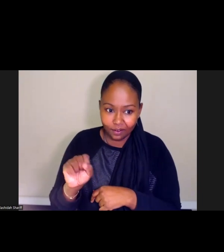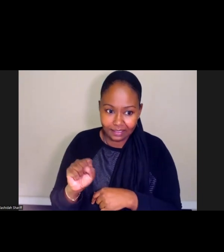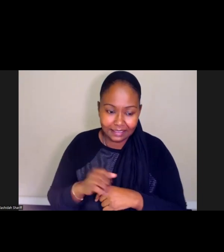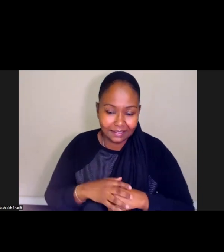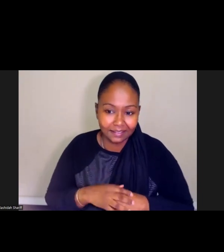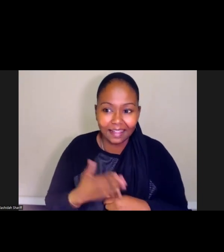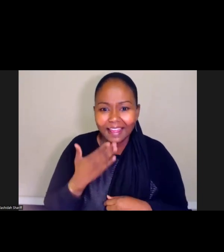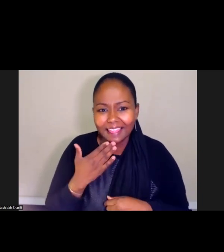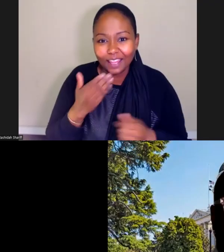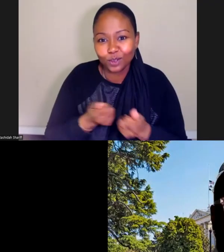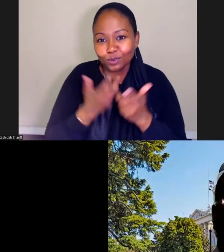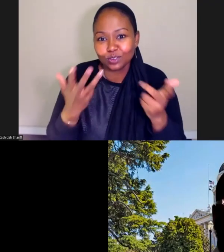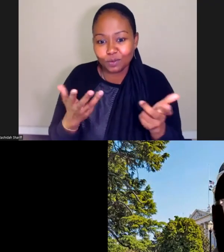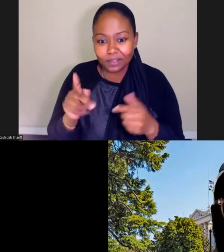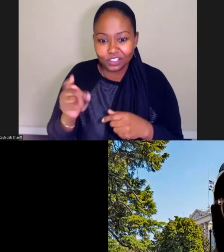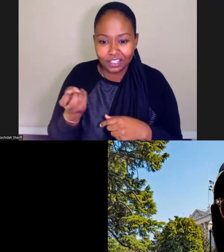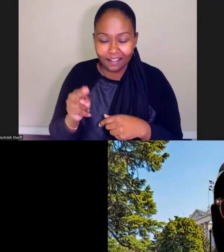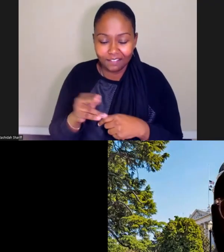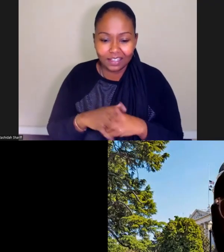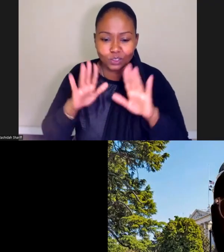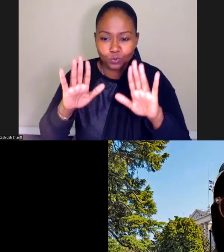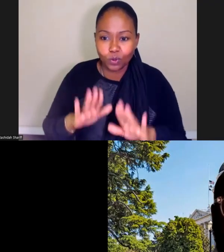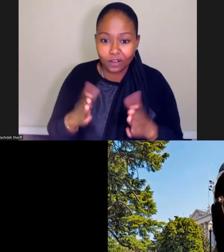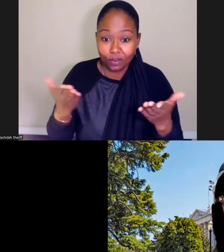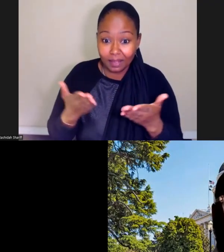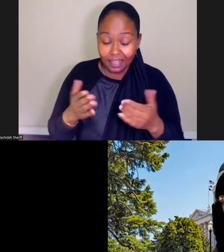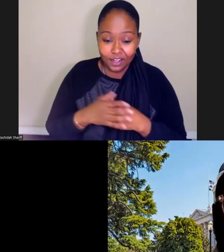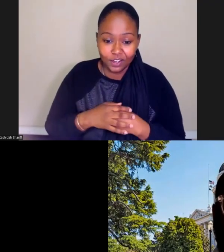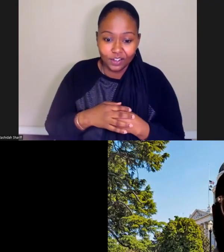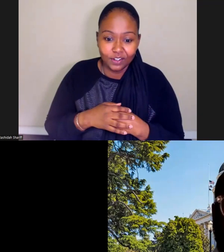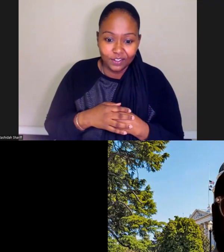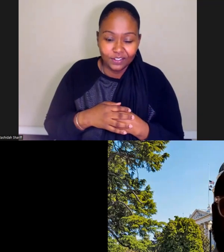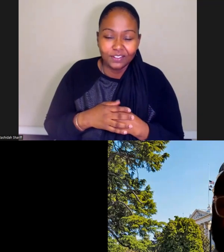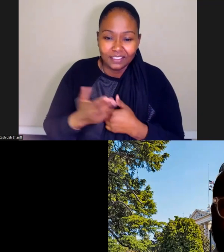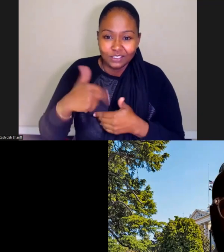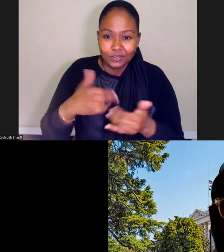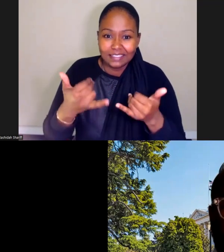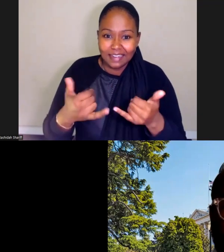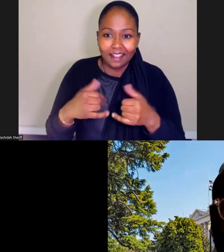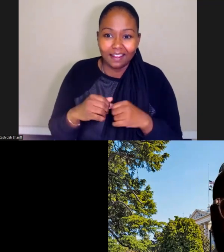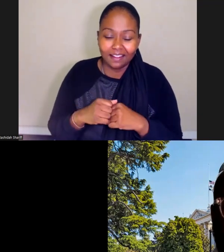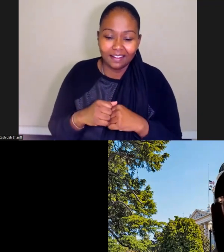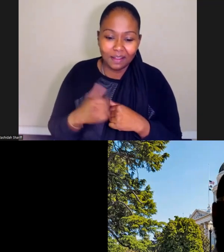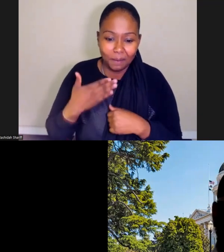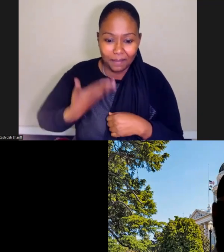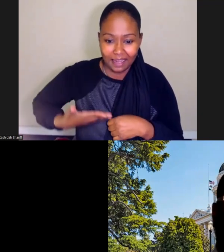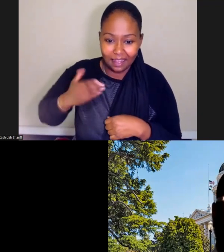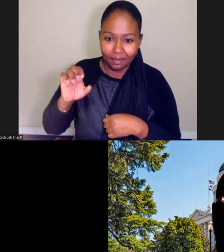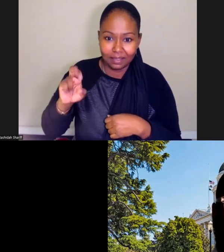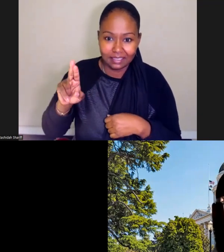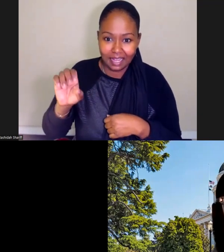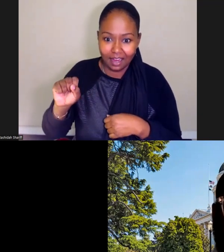Great. Thank you so much, Kevin. And it's wonderful to be here and be a part of this group. My name is Eric Harris.